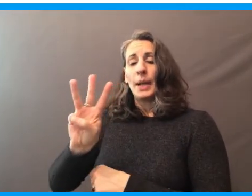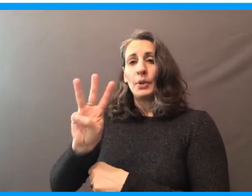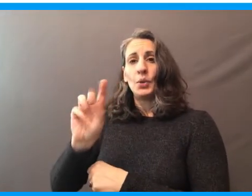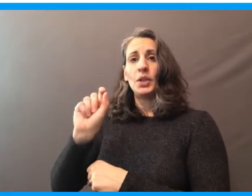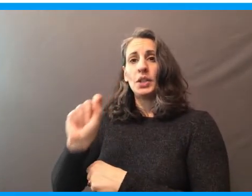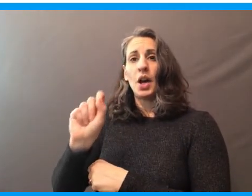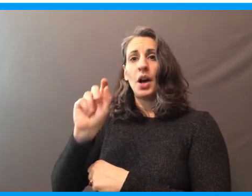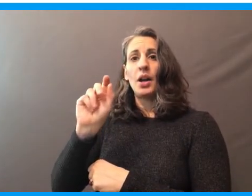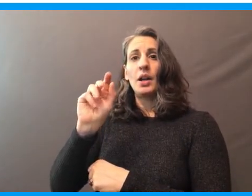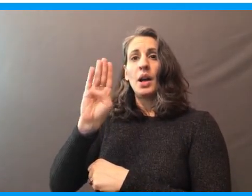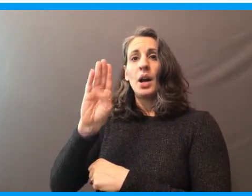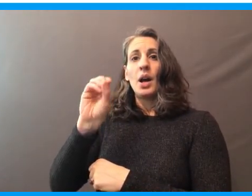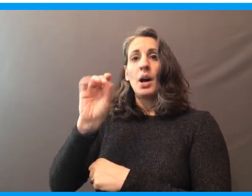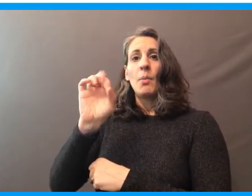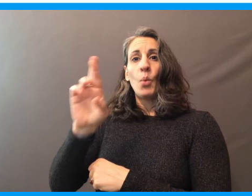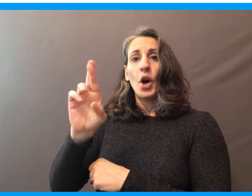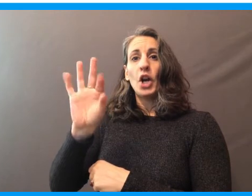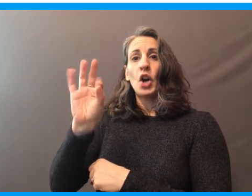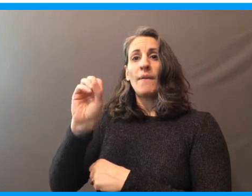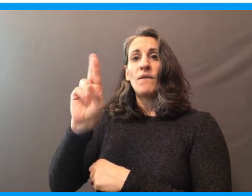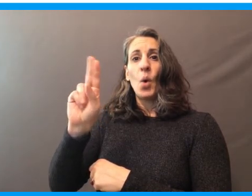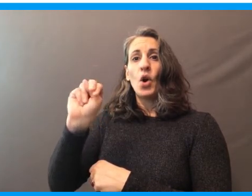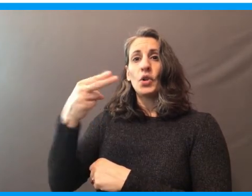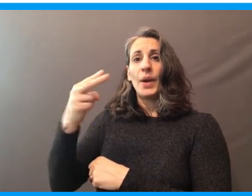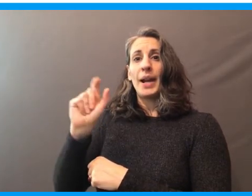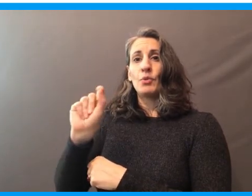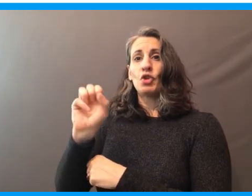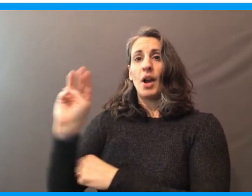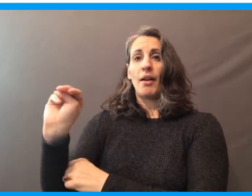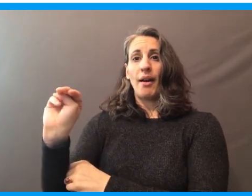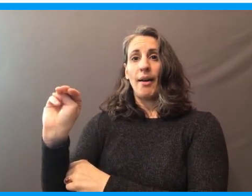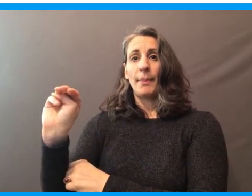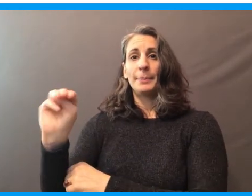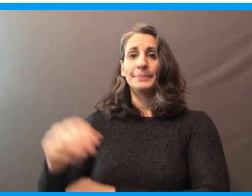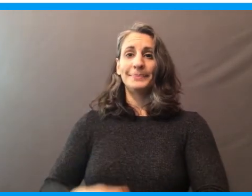.boyer4nh.com